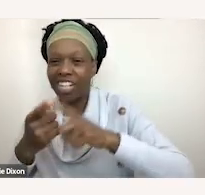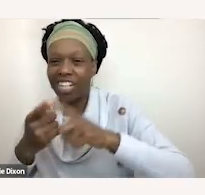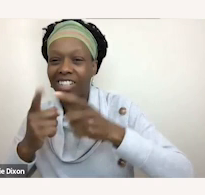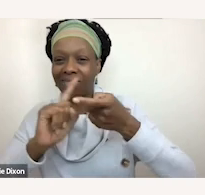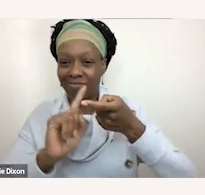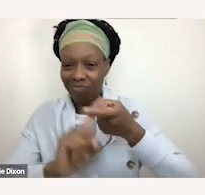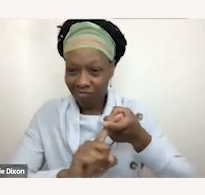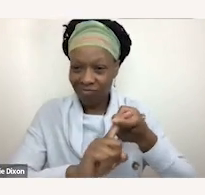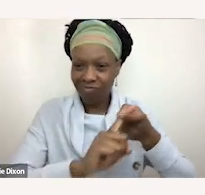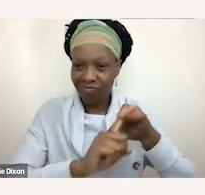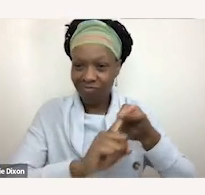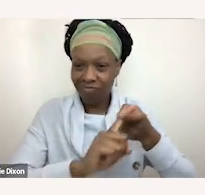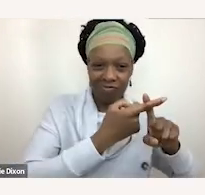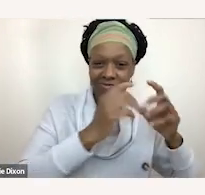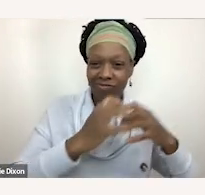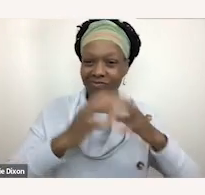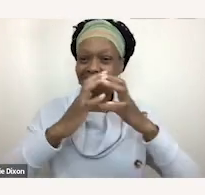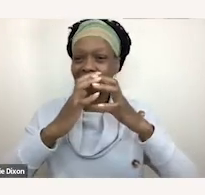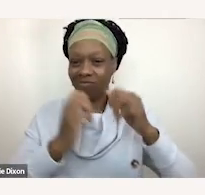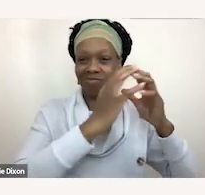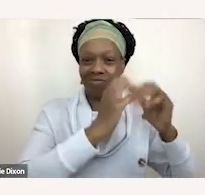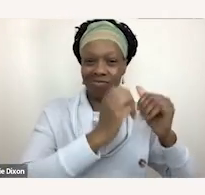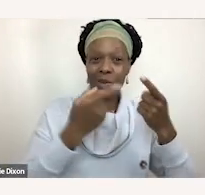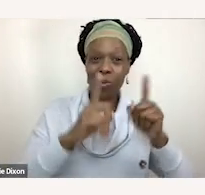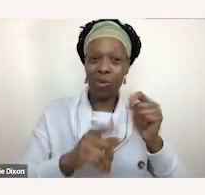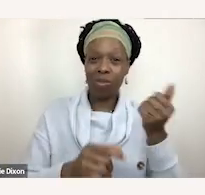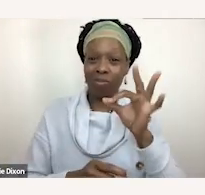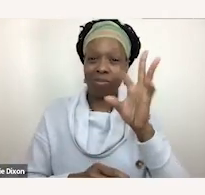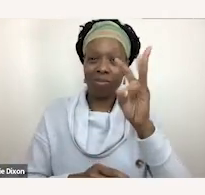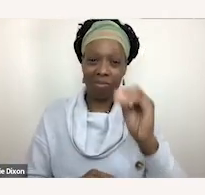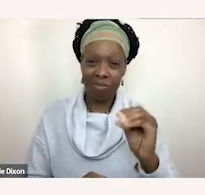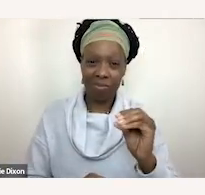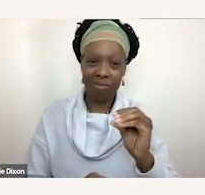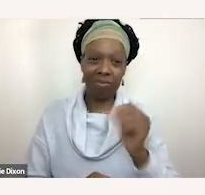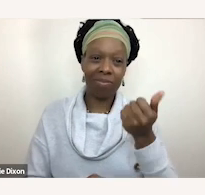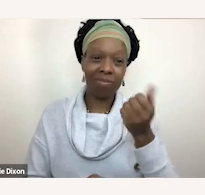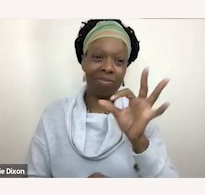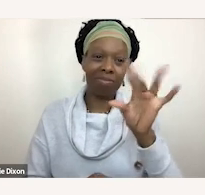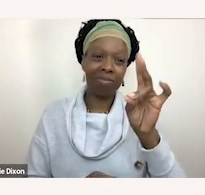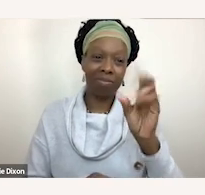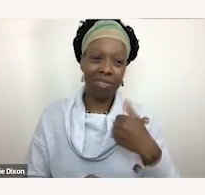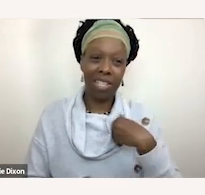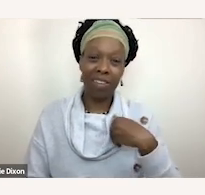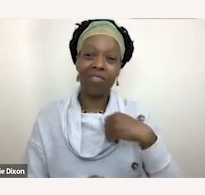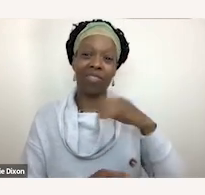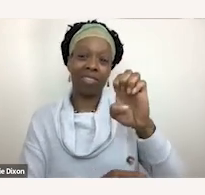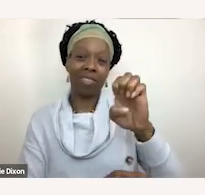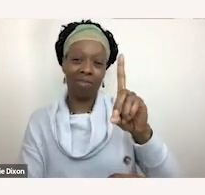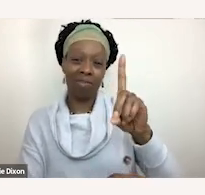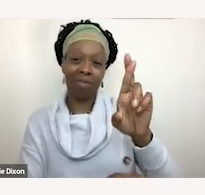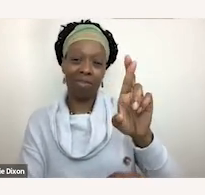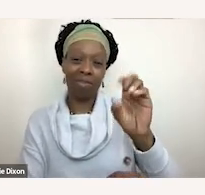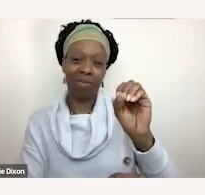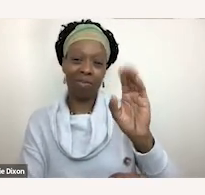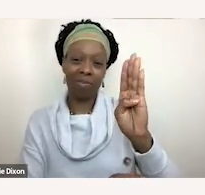we look at sort of in the 1960s and 70s you've got people like ed roberts and other activists who actually started uh with the